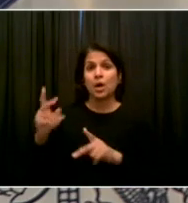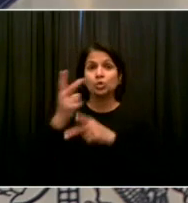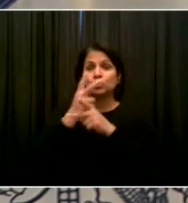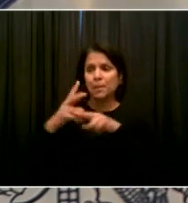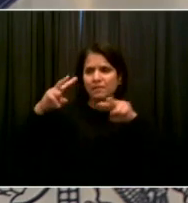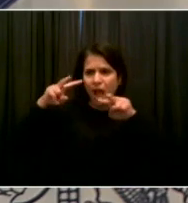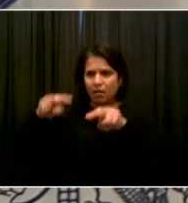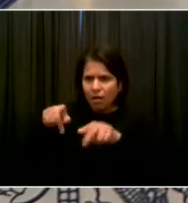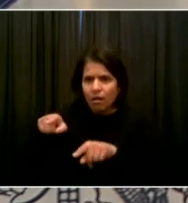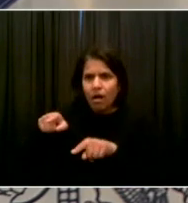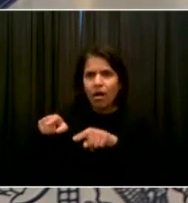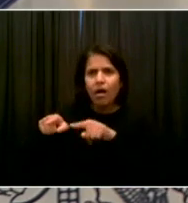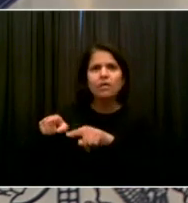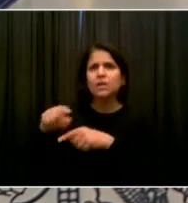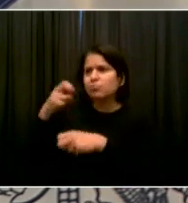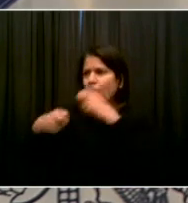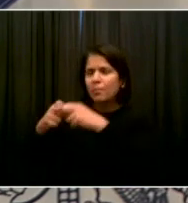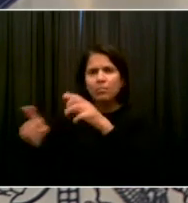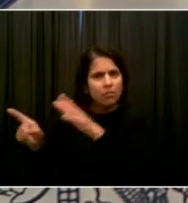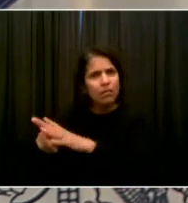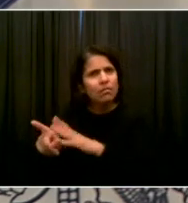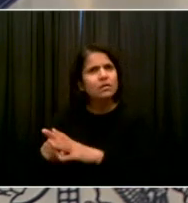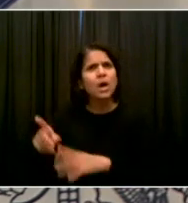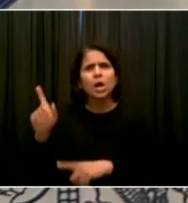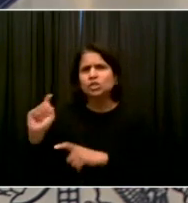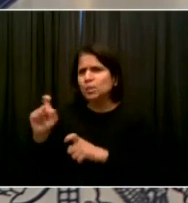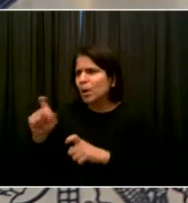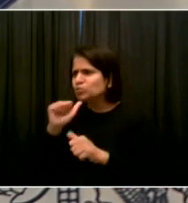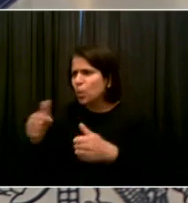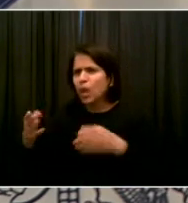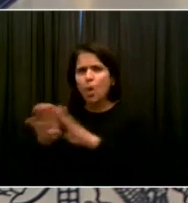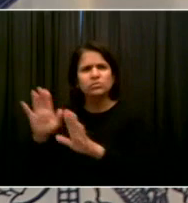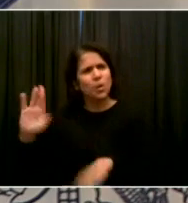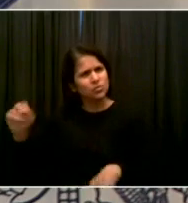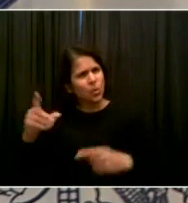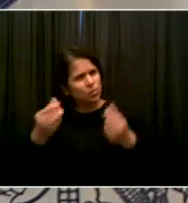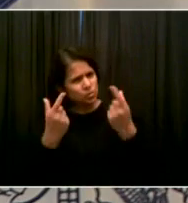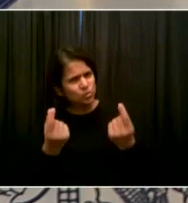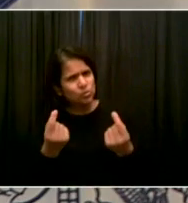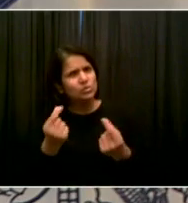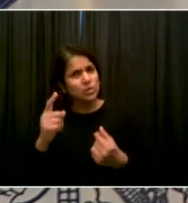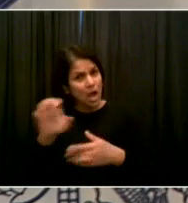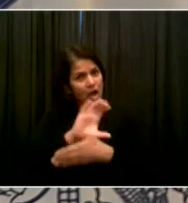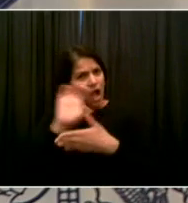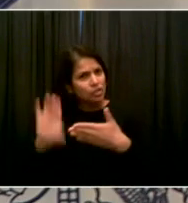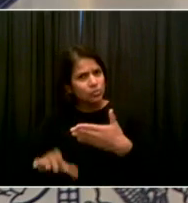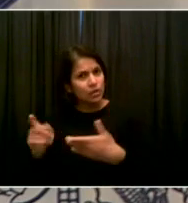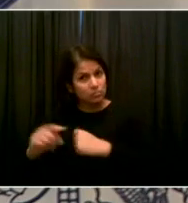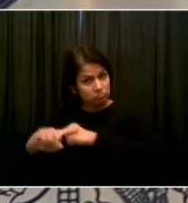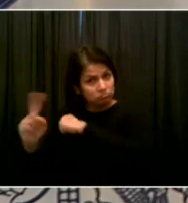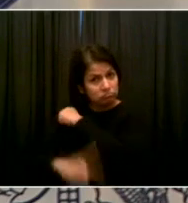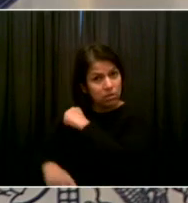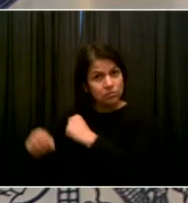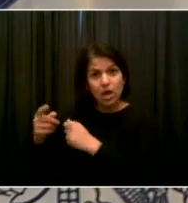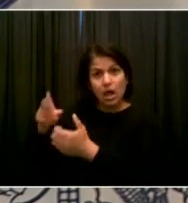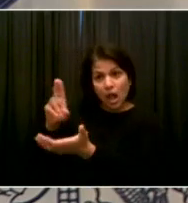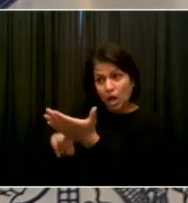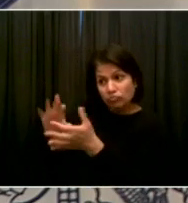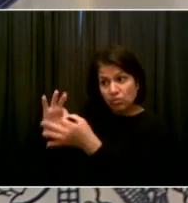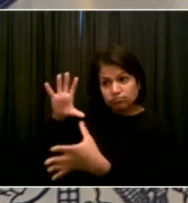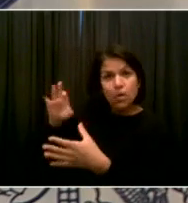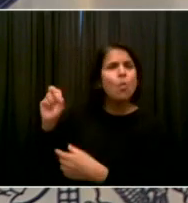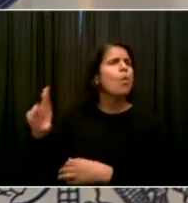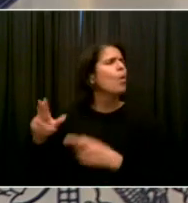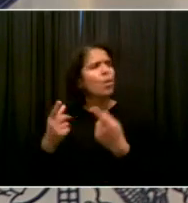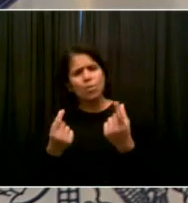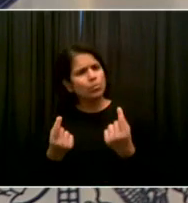you know, what are your options from there in terms of consequences, finding a new provider? You know, is the option kind of limited